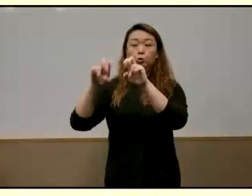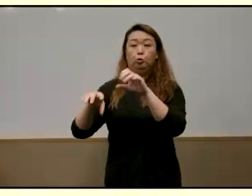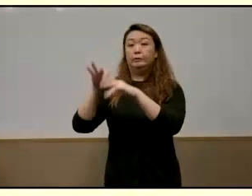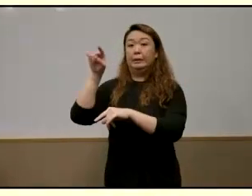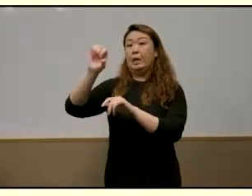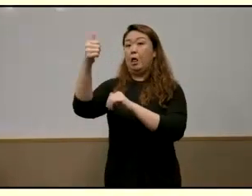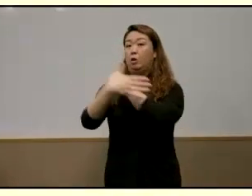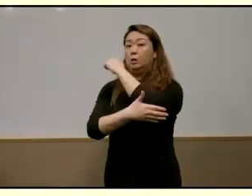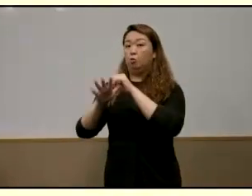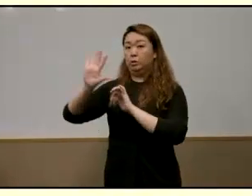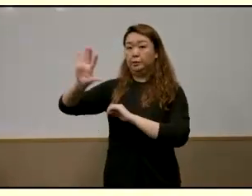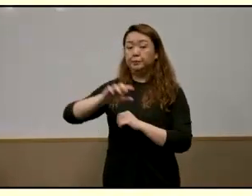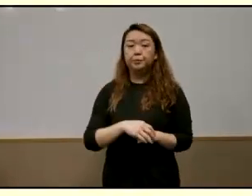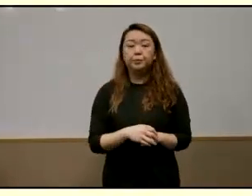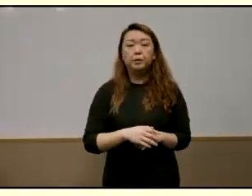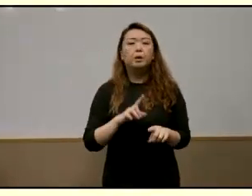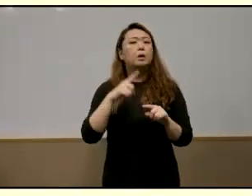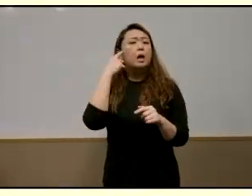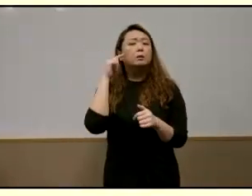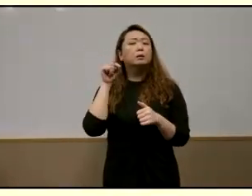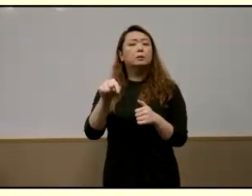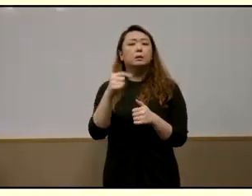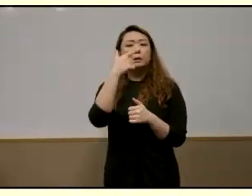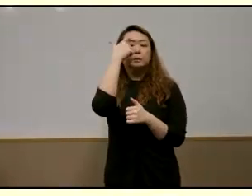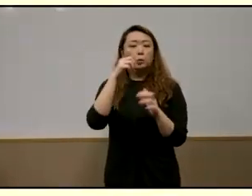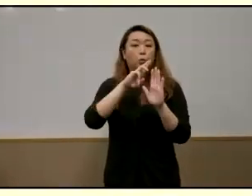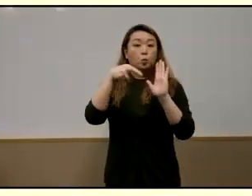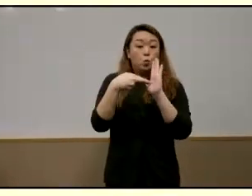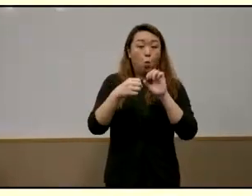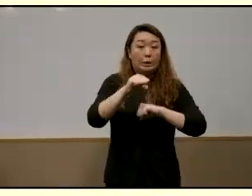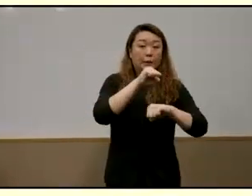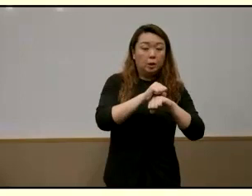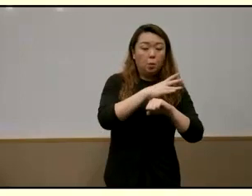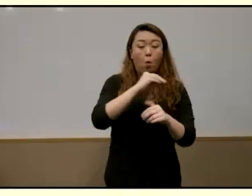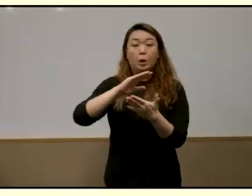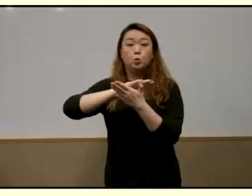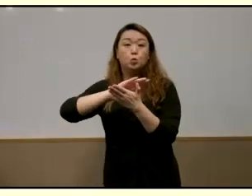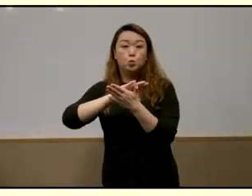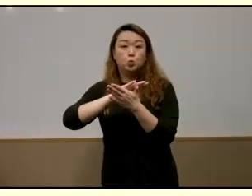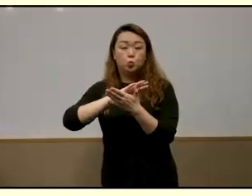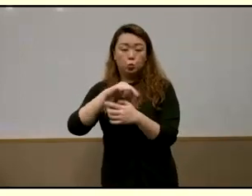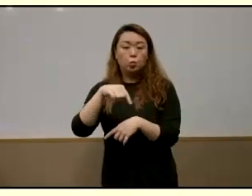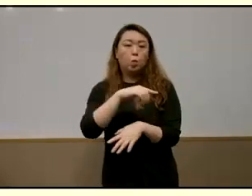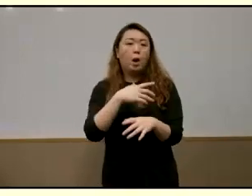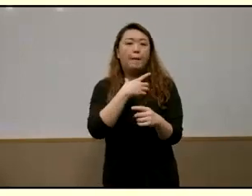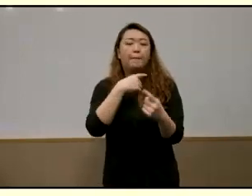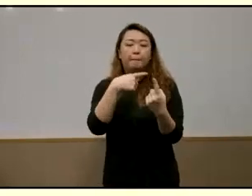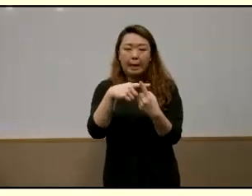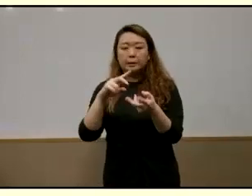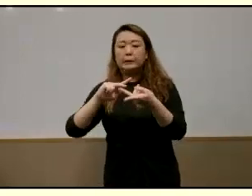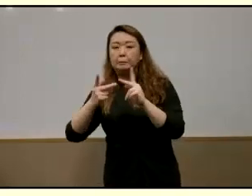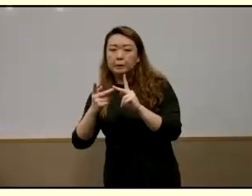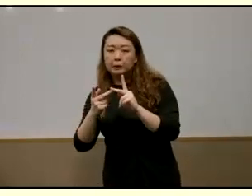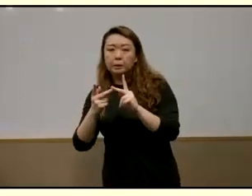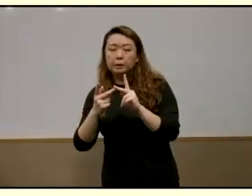in many other contexts and i think that's partly because the role that the state and the schools and their partners play in